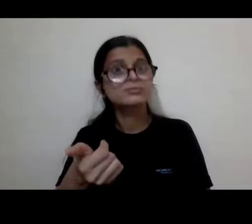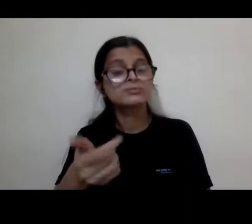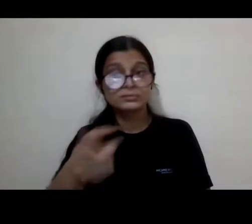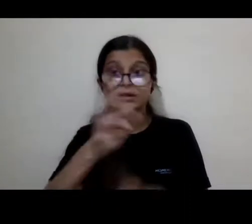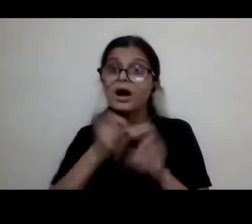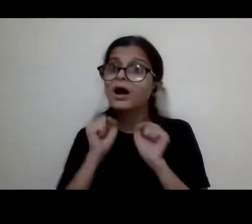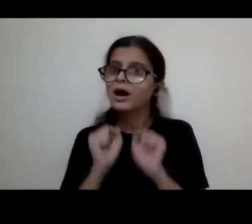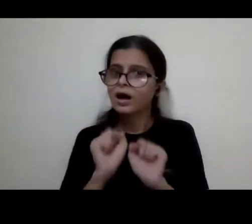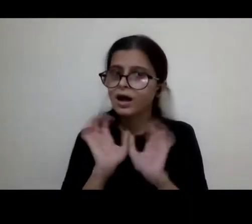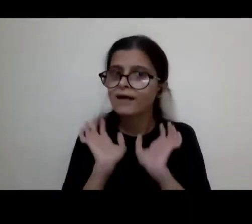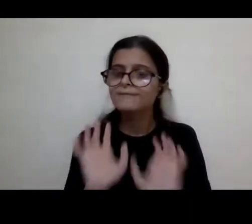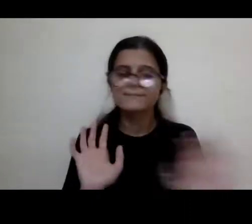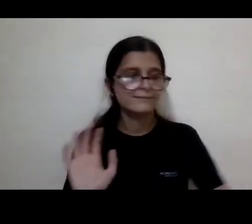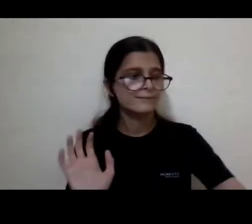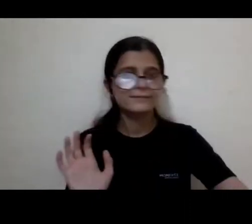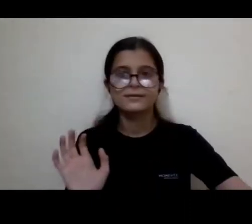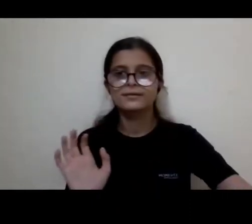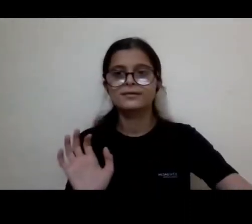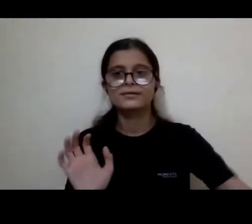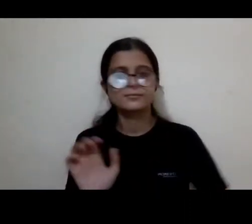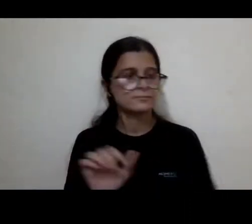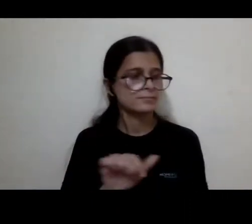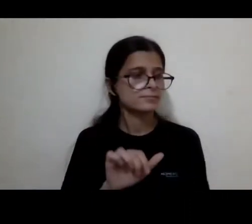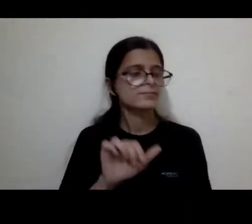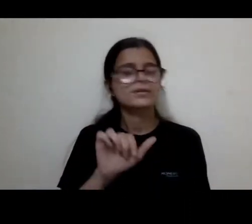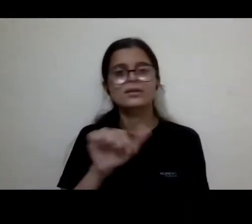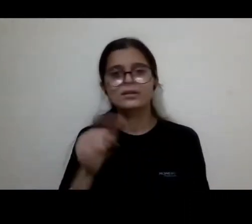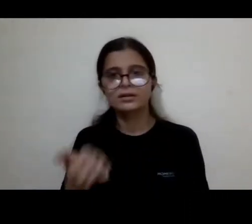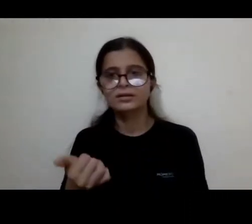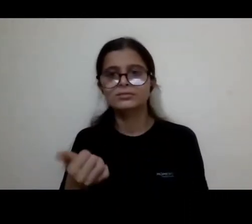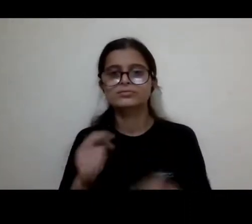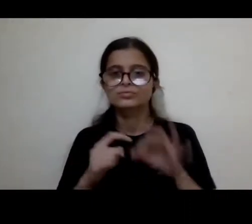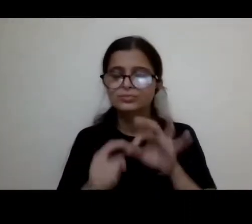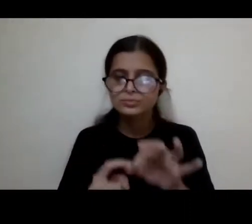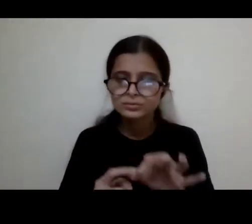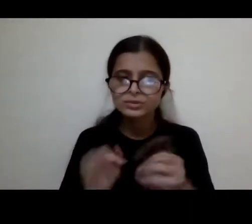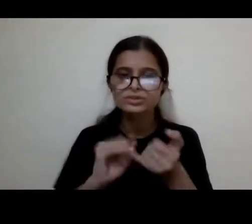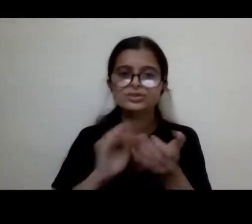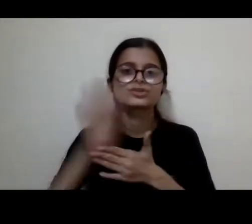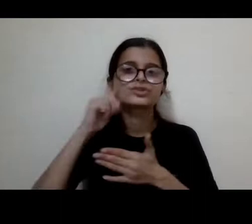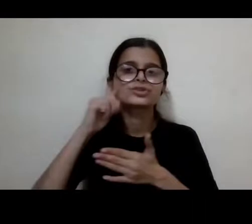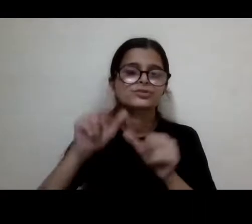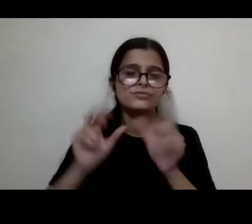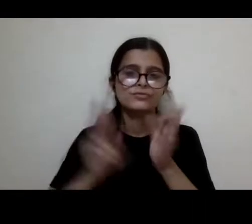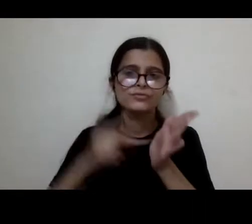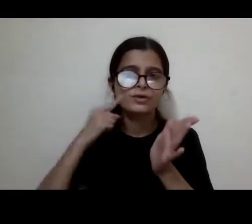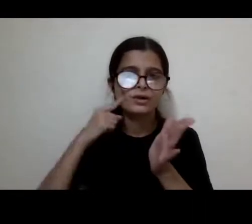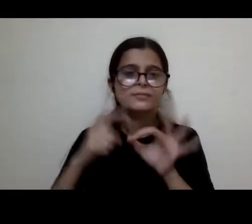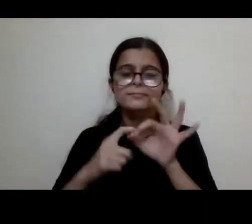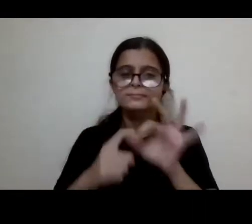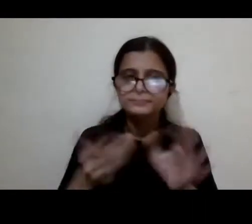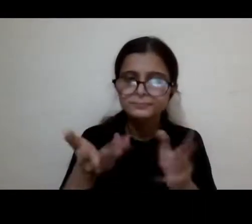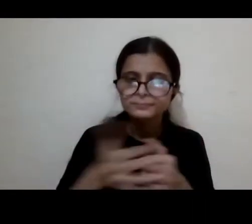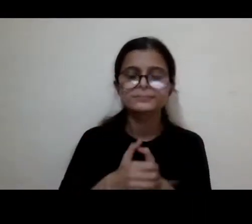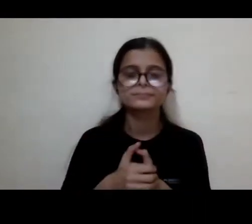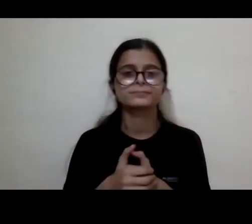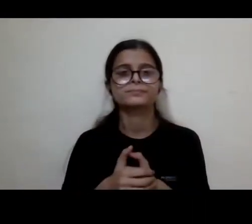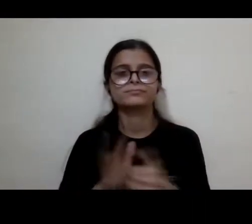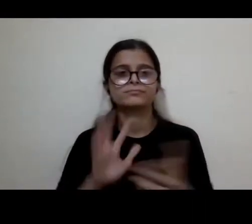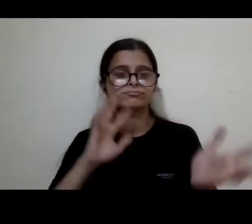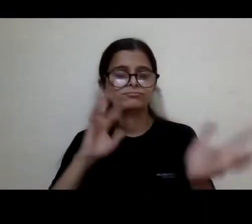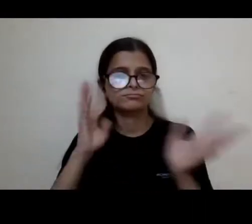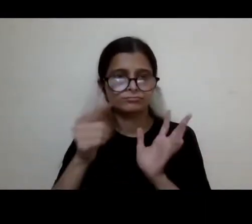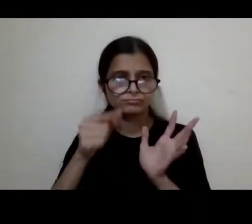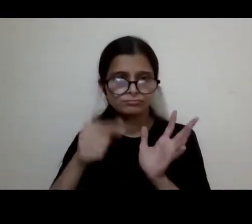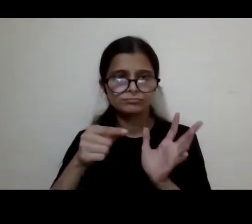Uh, the next question Shivani has asked, it's about, I'm just reading it out. My concern is how far people around the globe accept disability